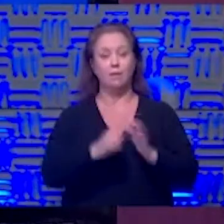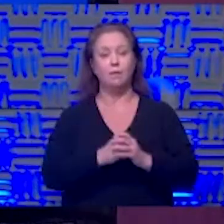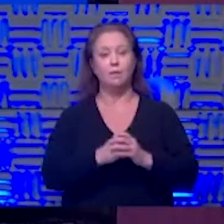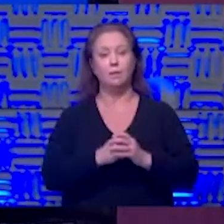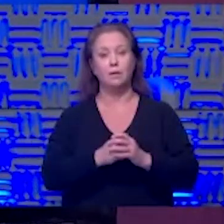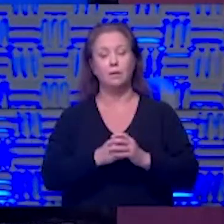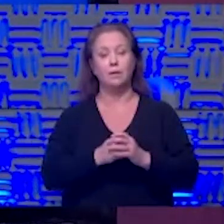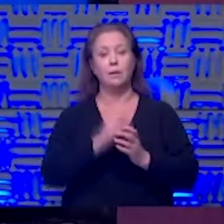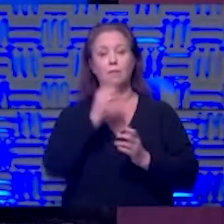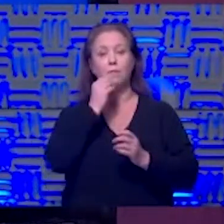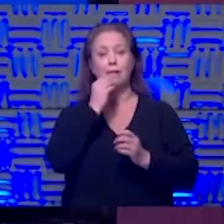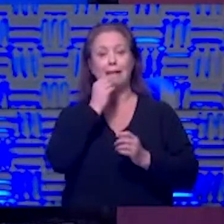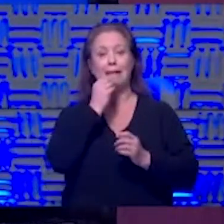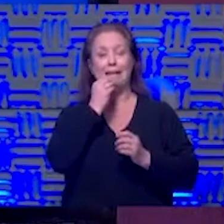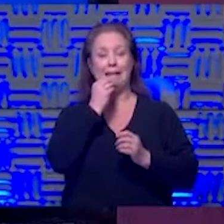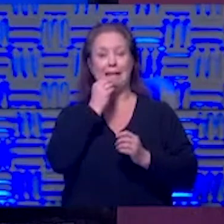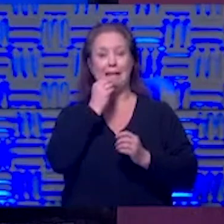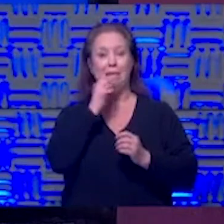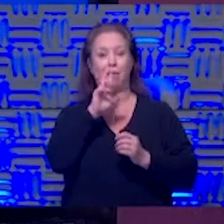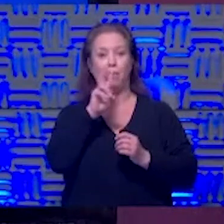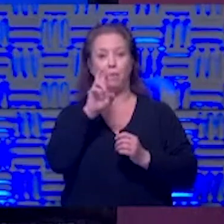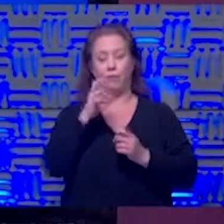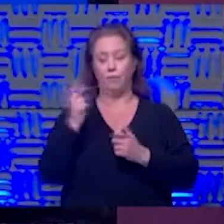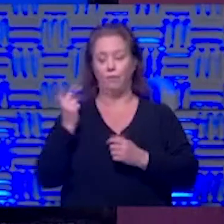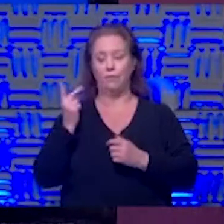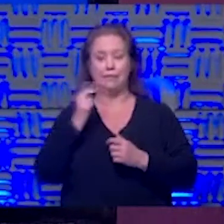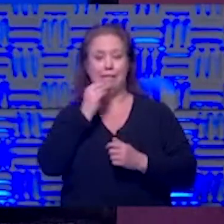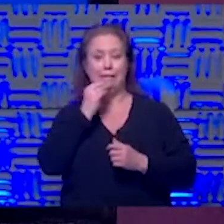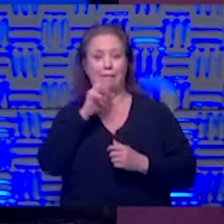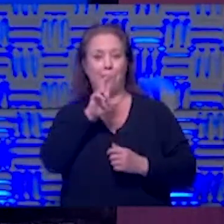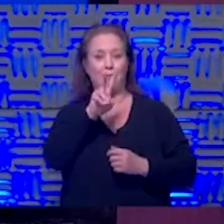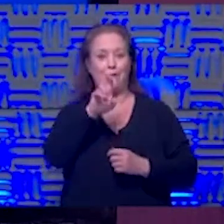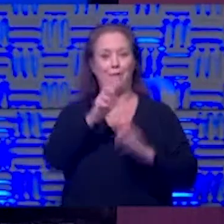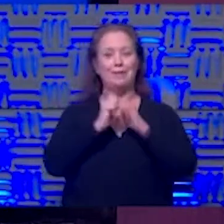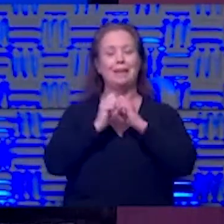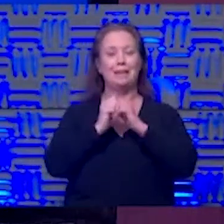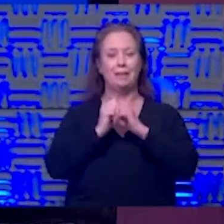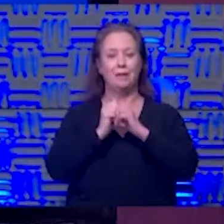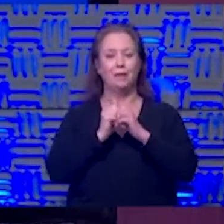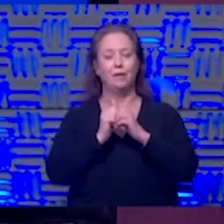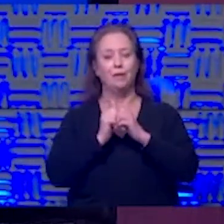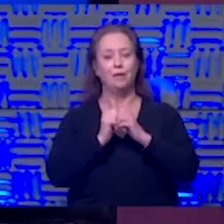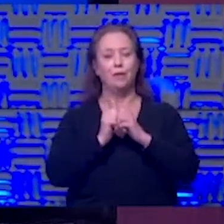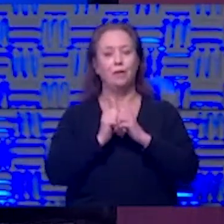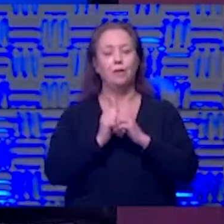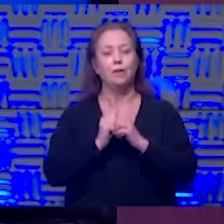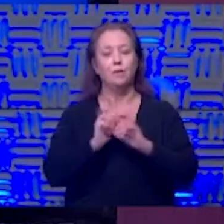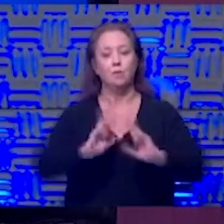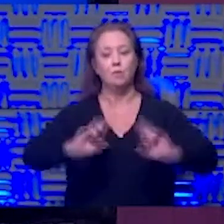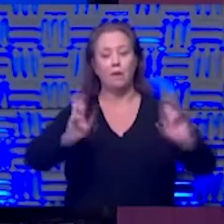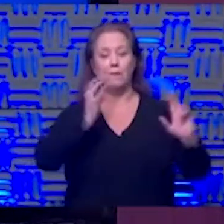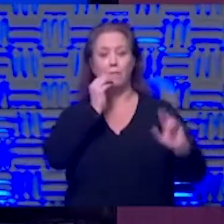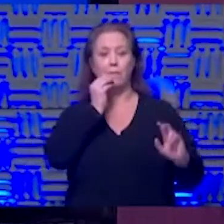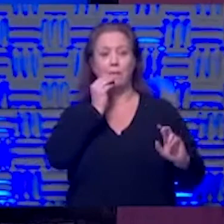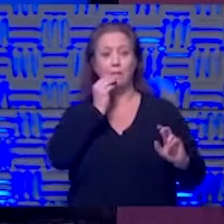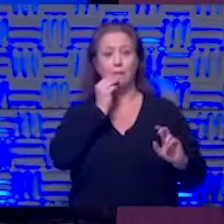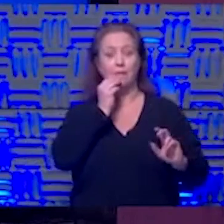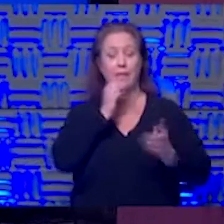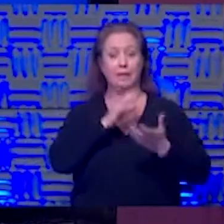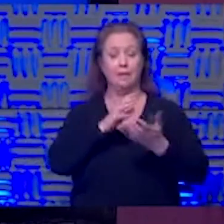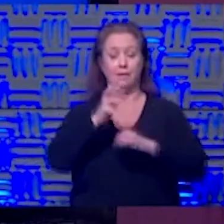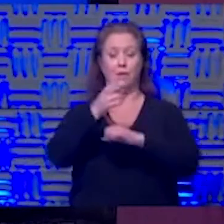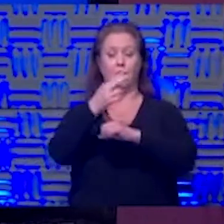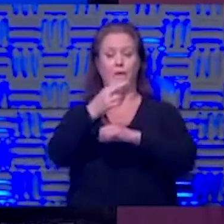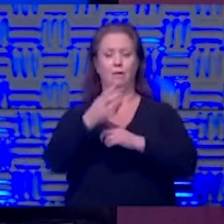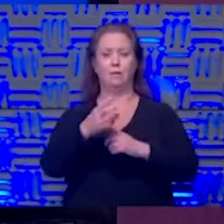but we're going to be eating our meals on the river together and then we will um prepare some meals right there in the hotel